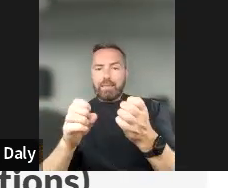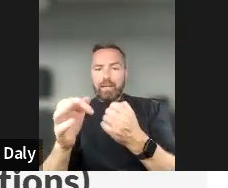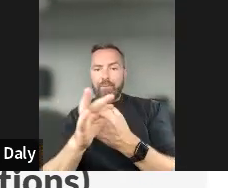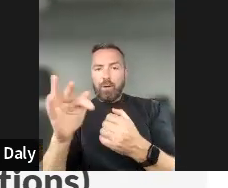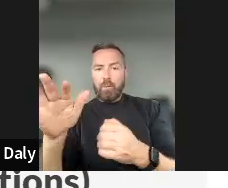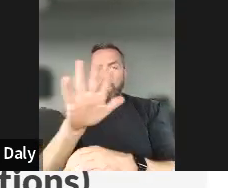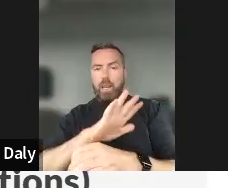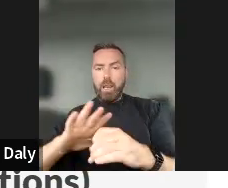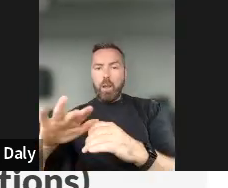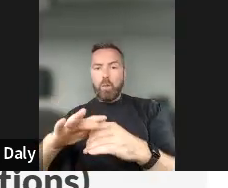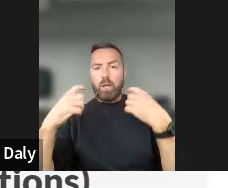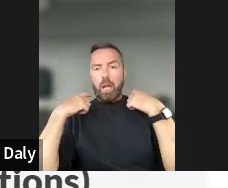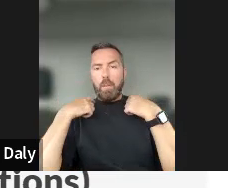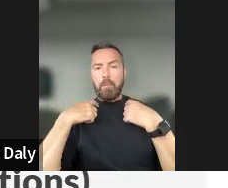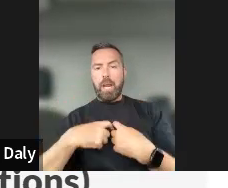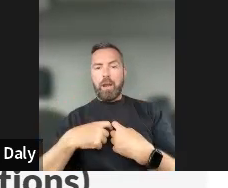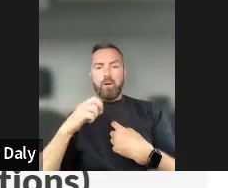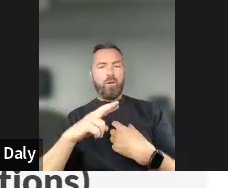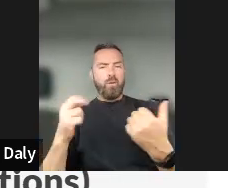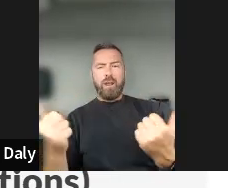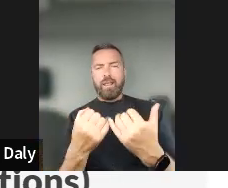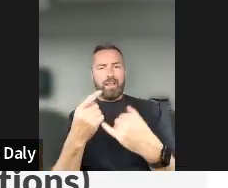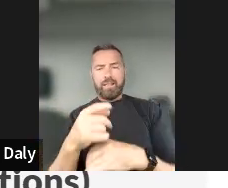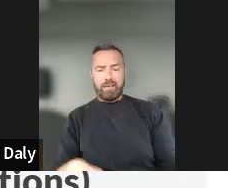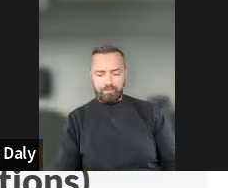mayor or anything that is like that?